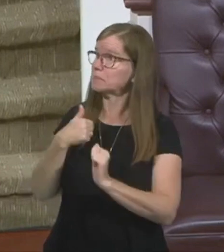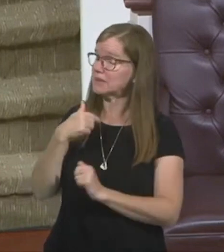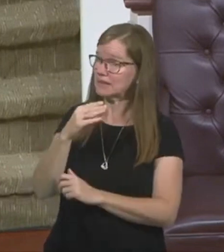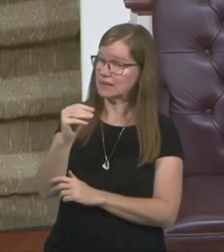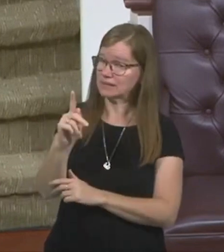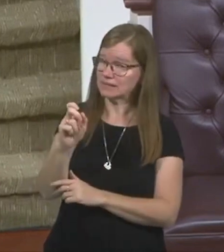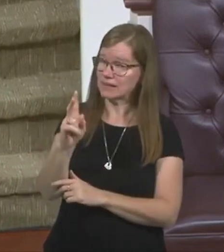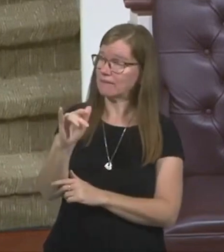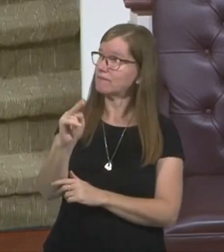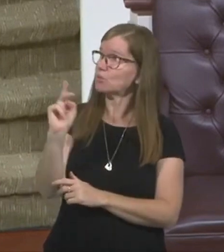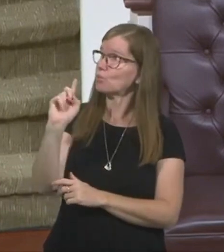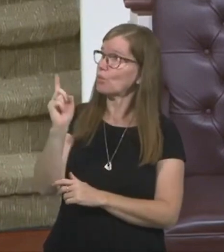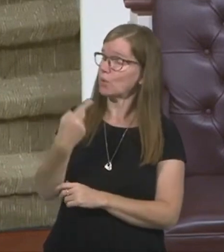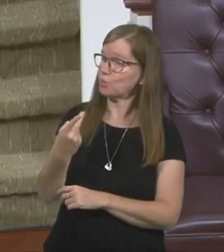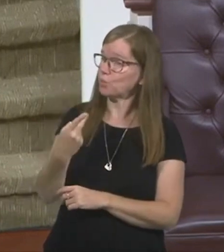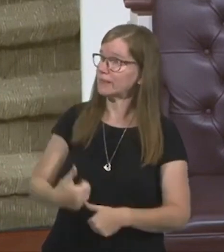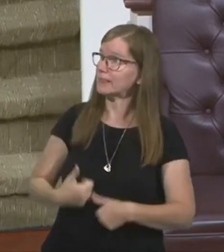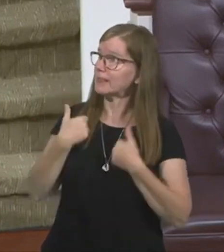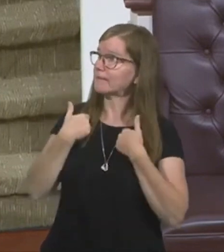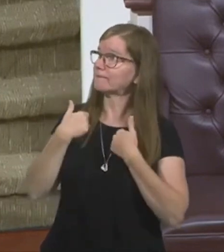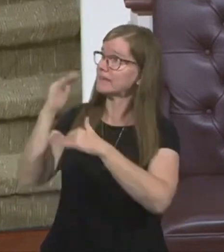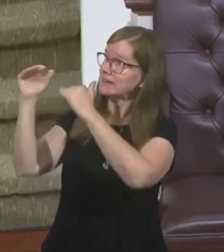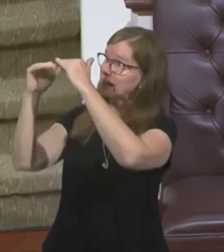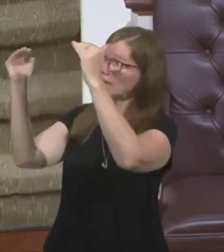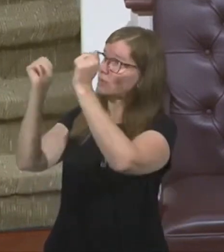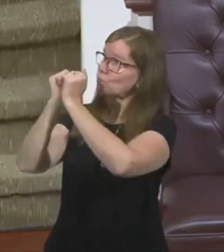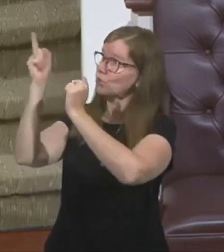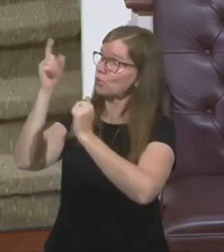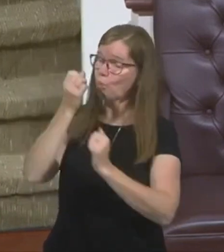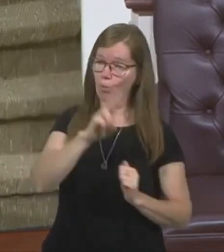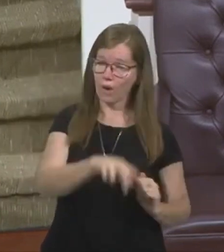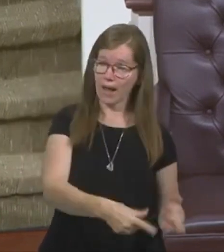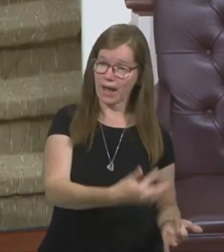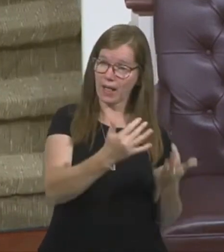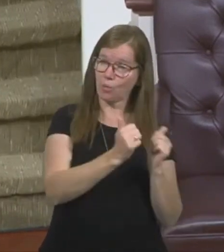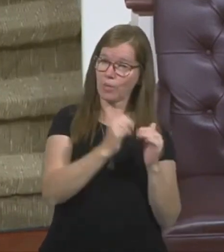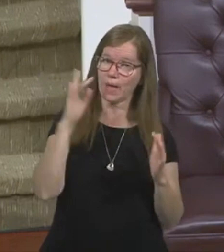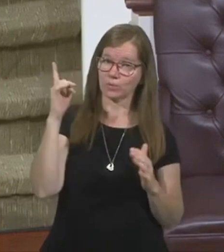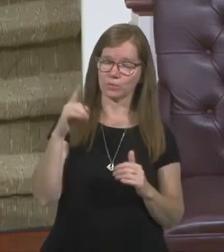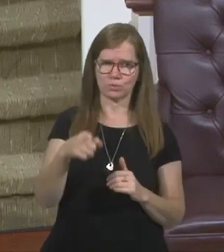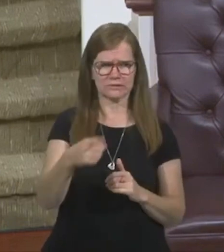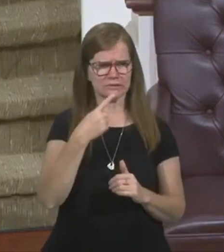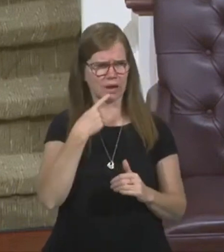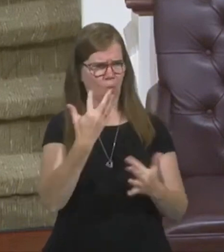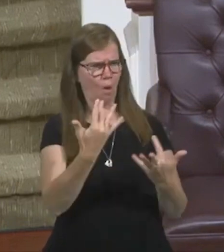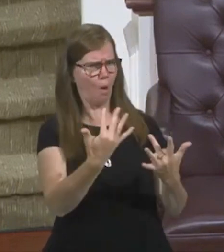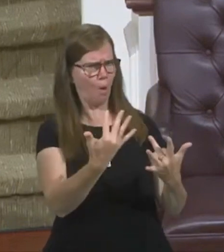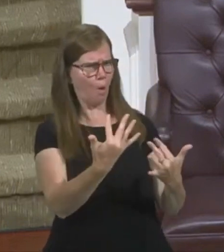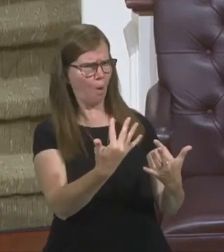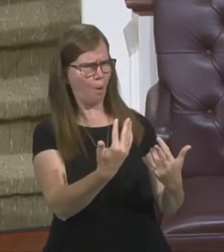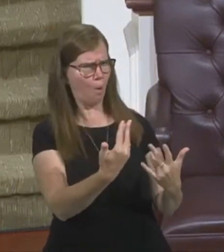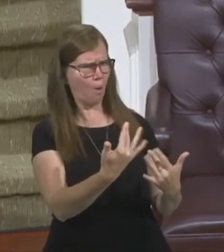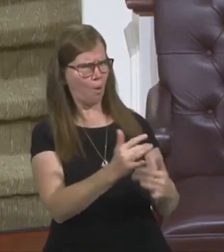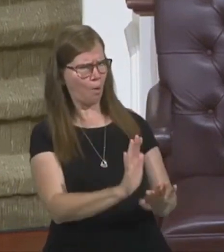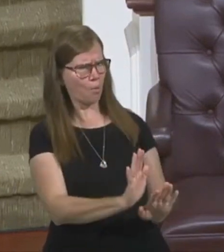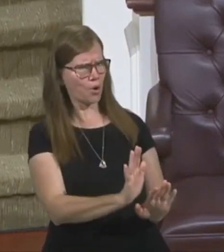is where we live, in heaven with you or in hell without you. And he went, whoa, whoa, whoa.